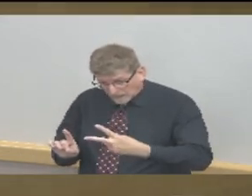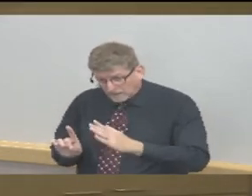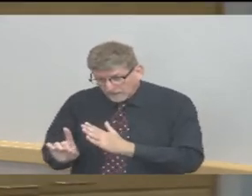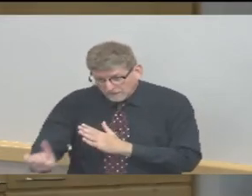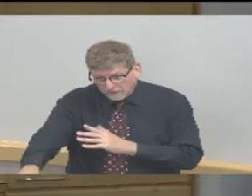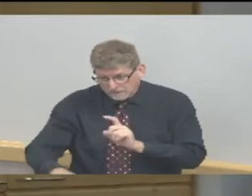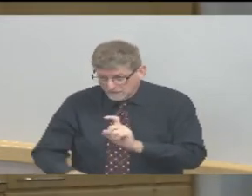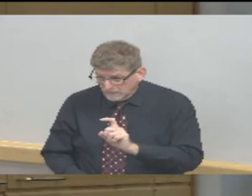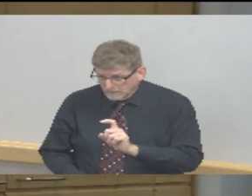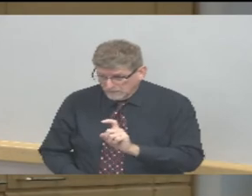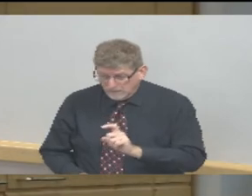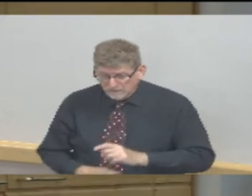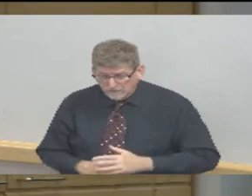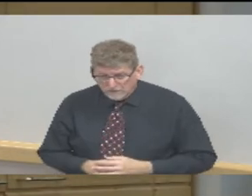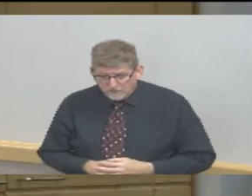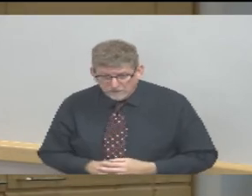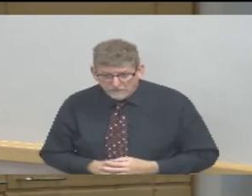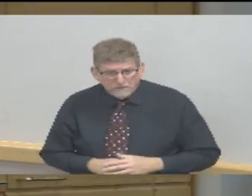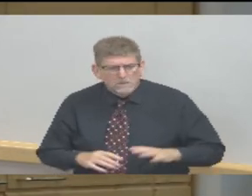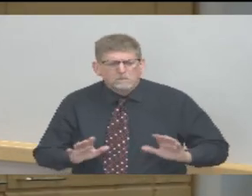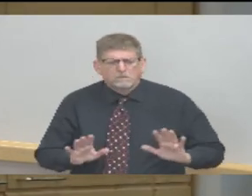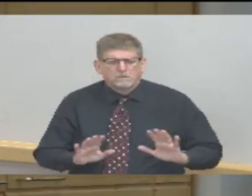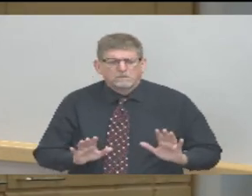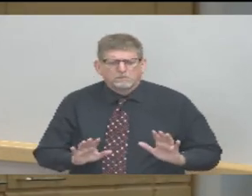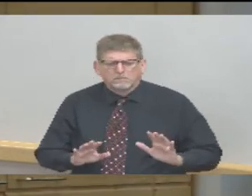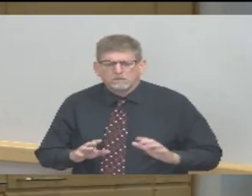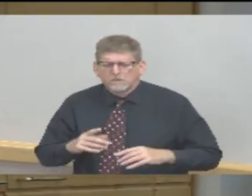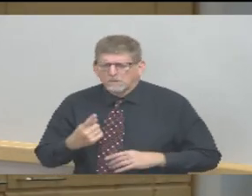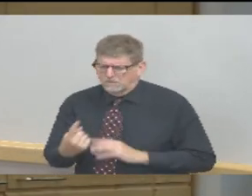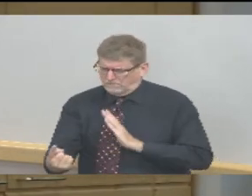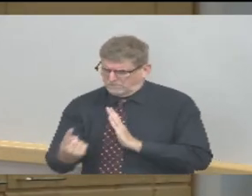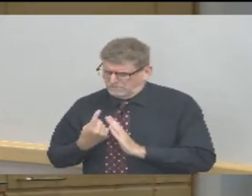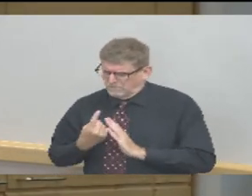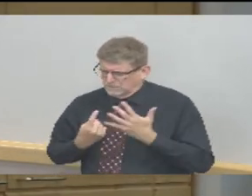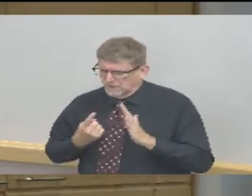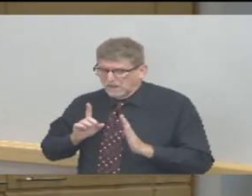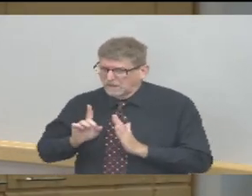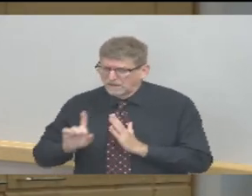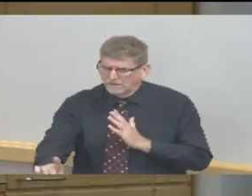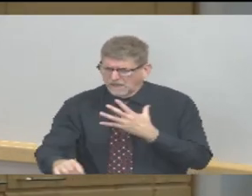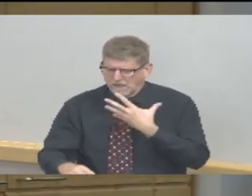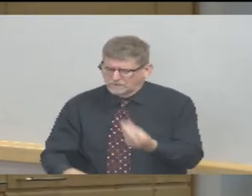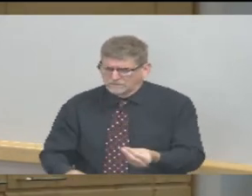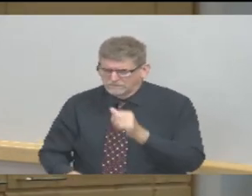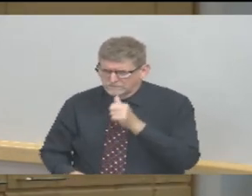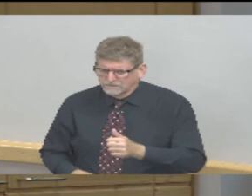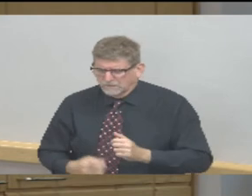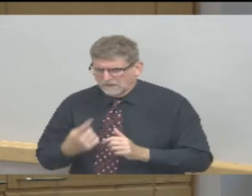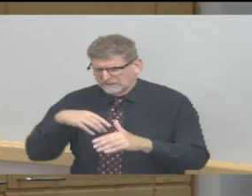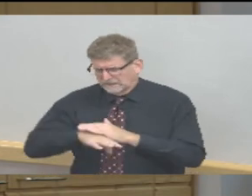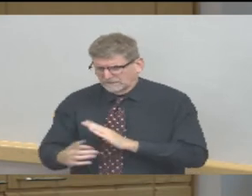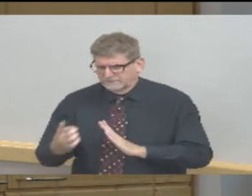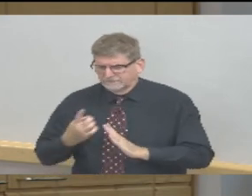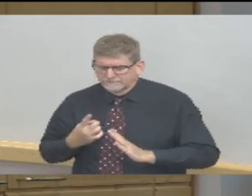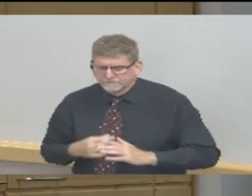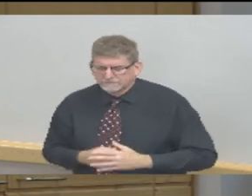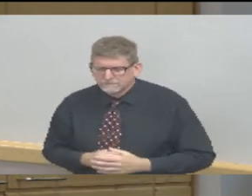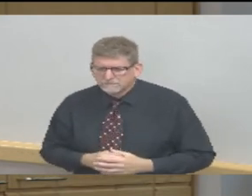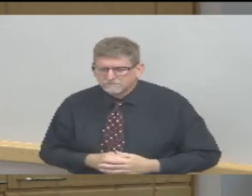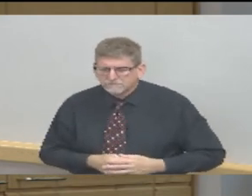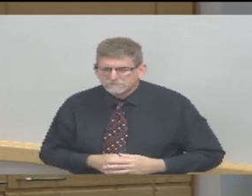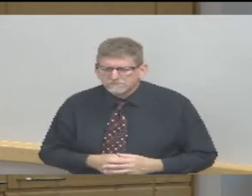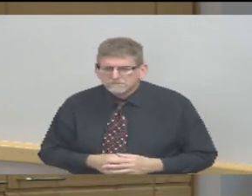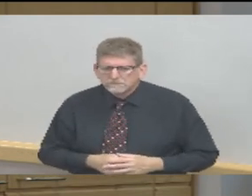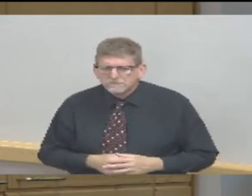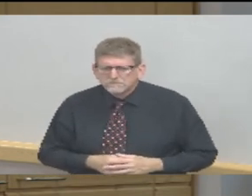the hospital. So those tests typically are being performed anywhere from two to four days prior to their